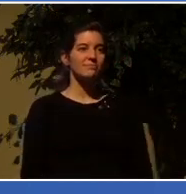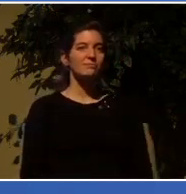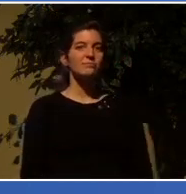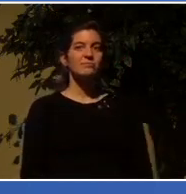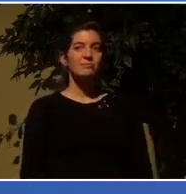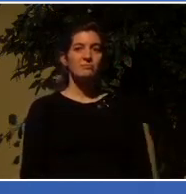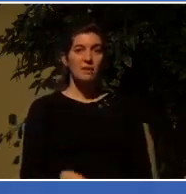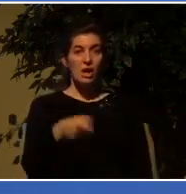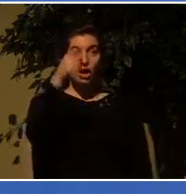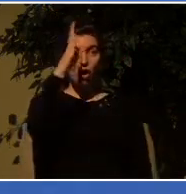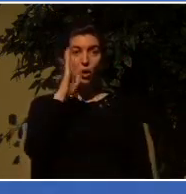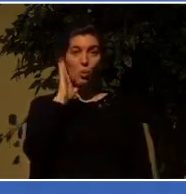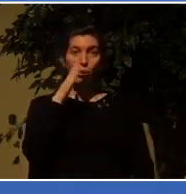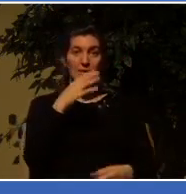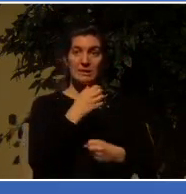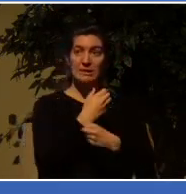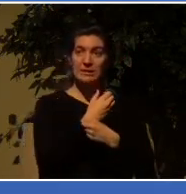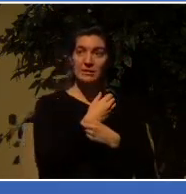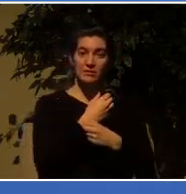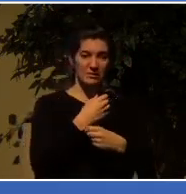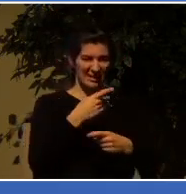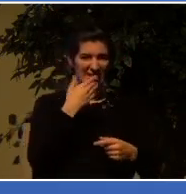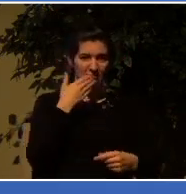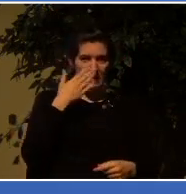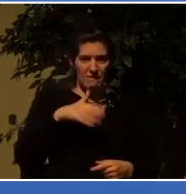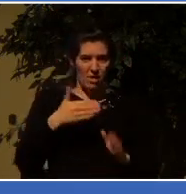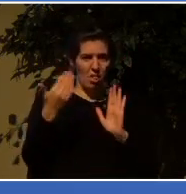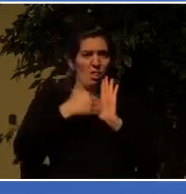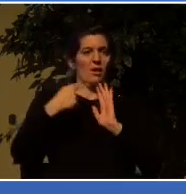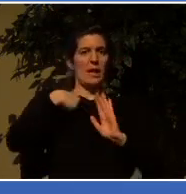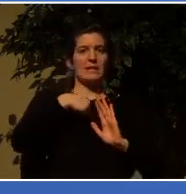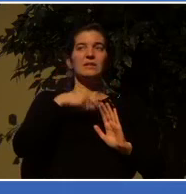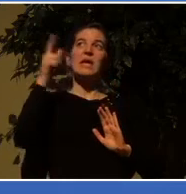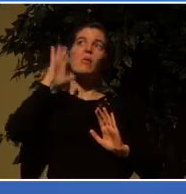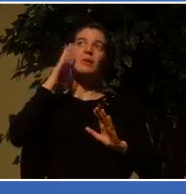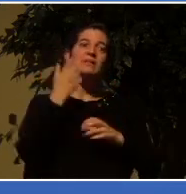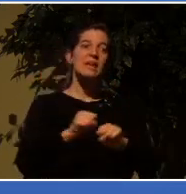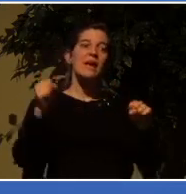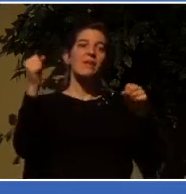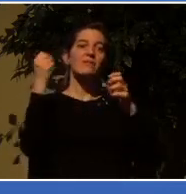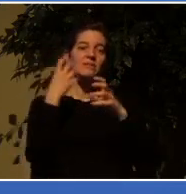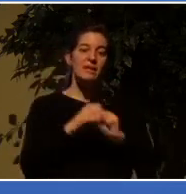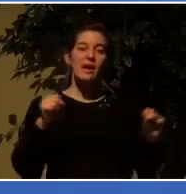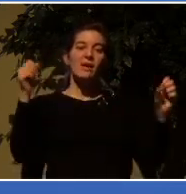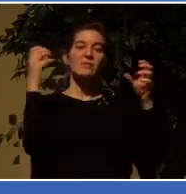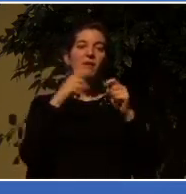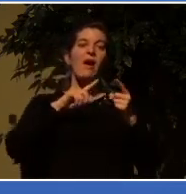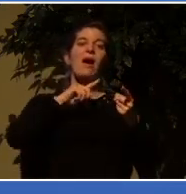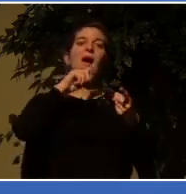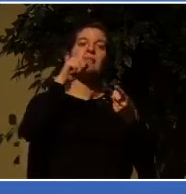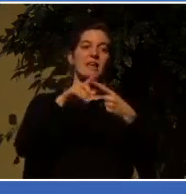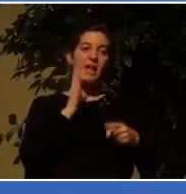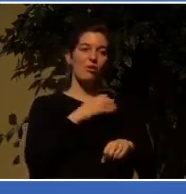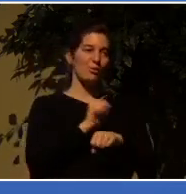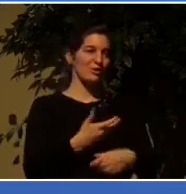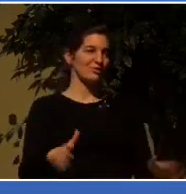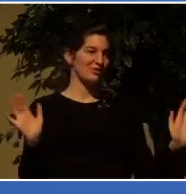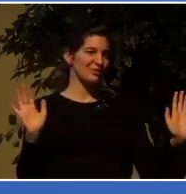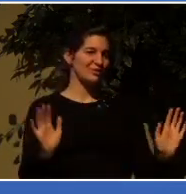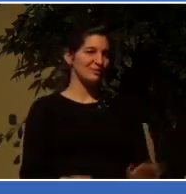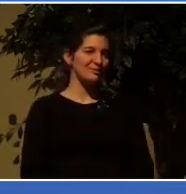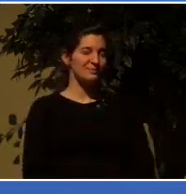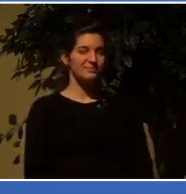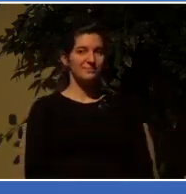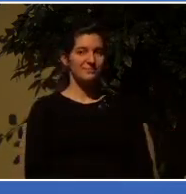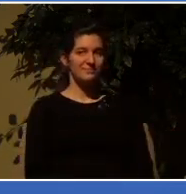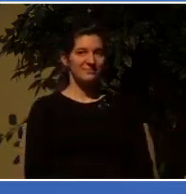lives and our ministries and whatever it is that we're about has been accomplished for the sake of his name. I don't know about you, but